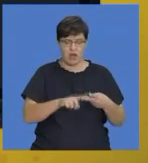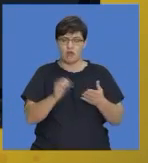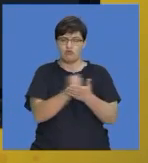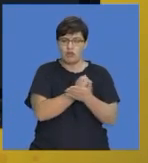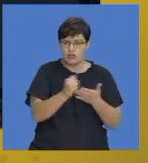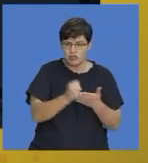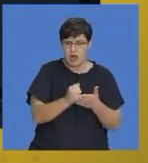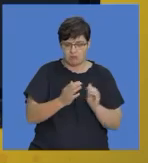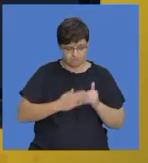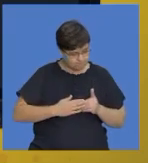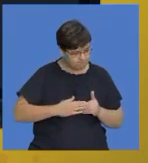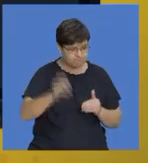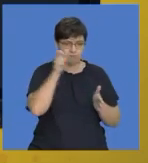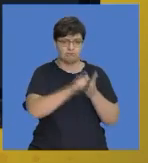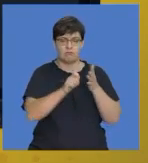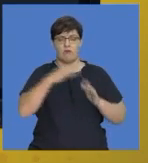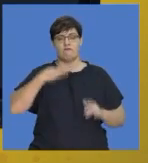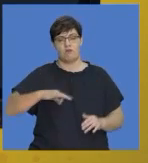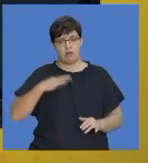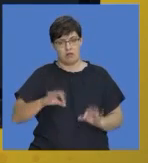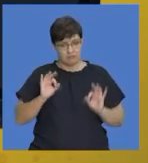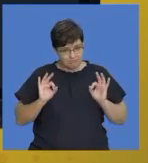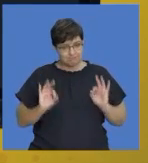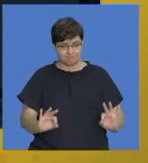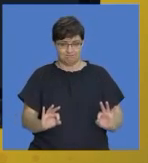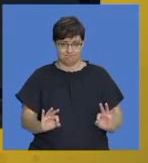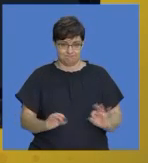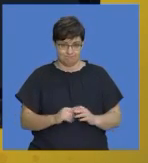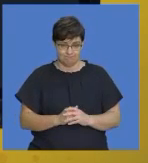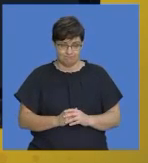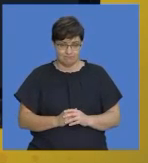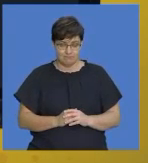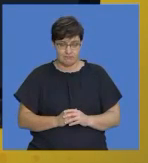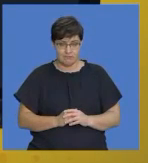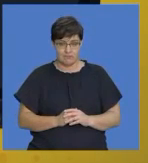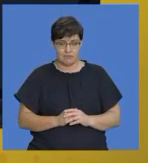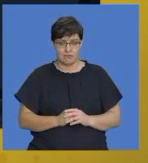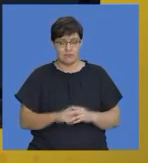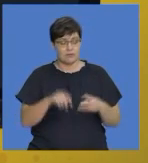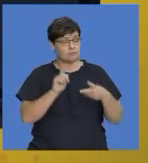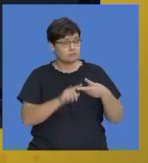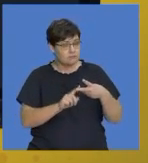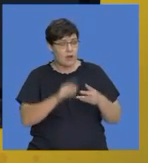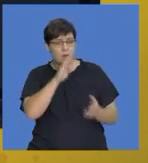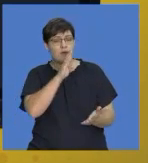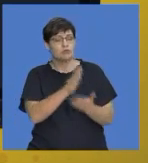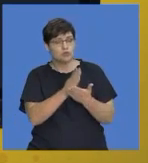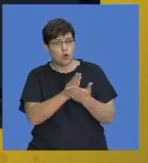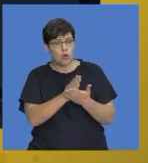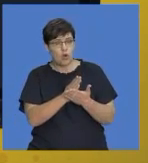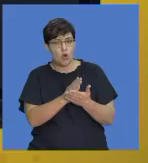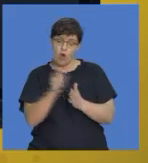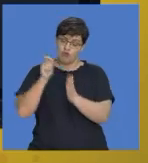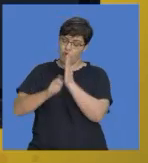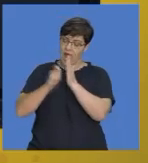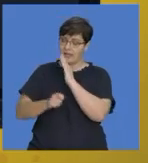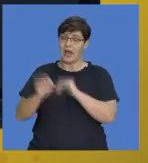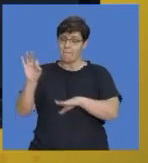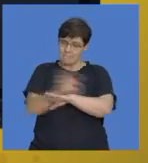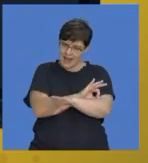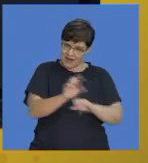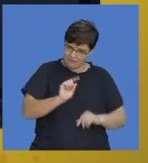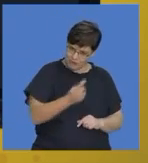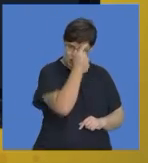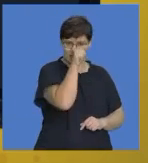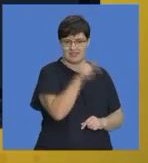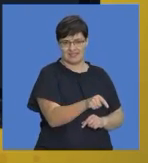pieces are formal you need to also ensure that you plan before you start writing it's very very important to plan because